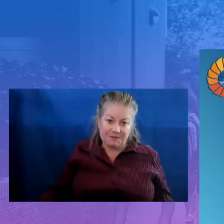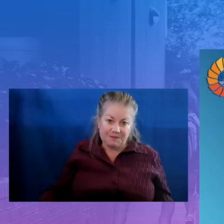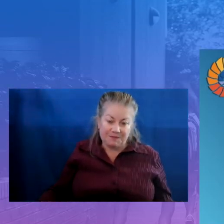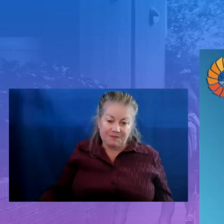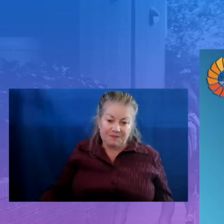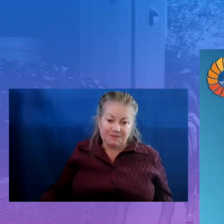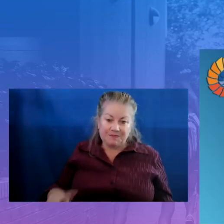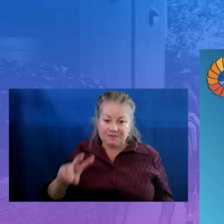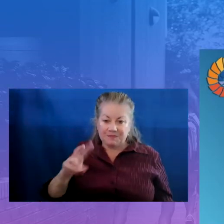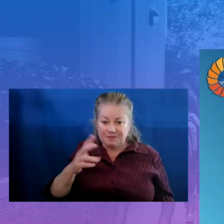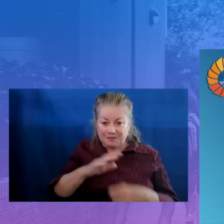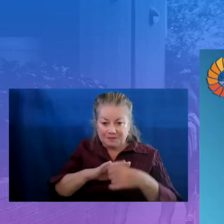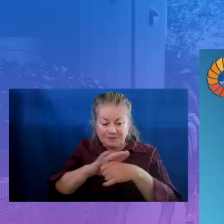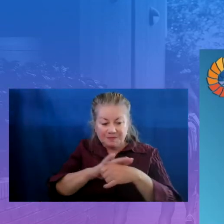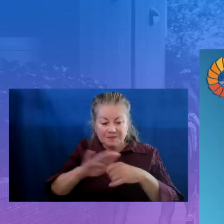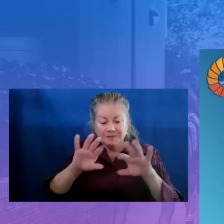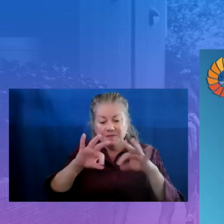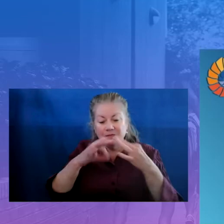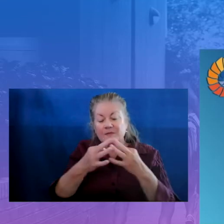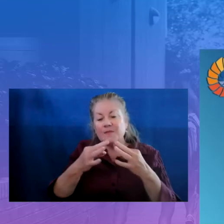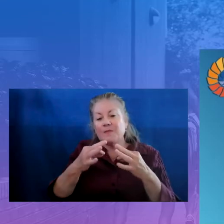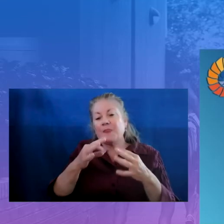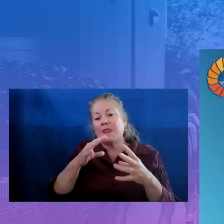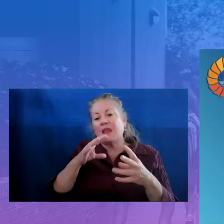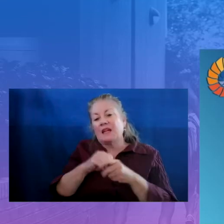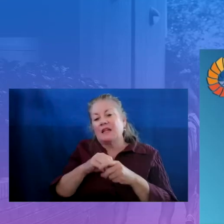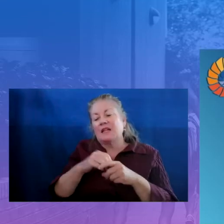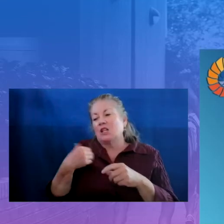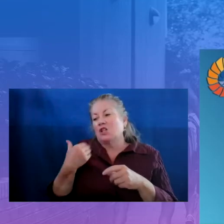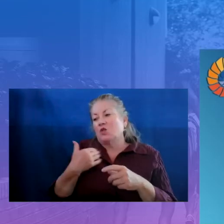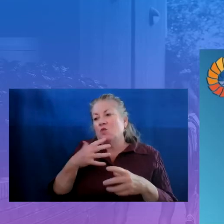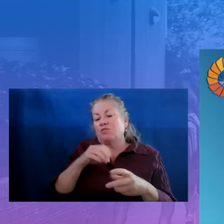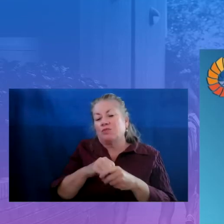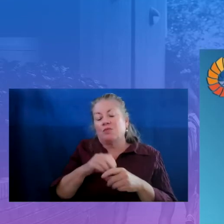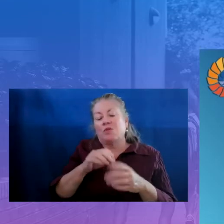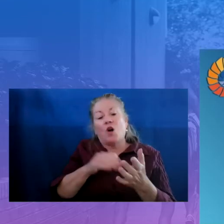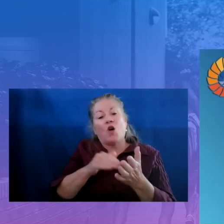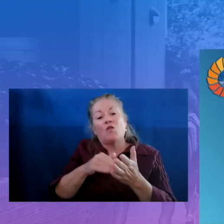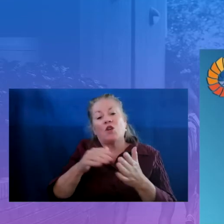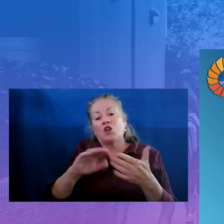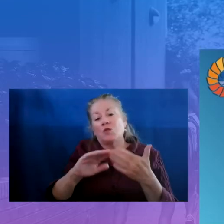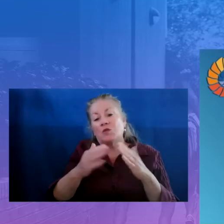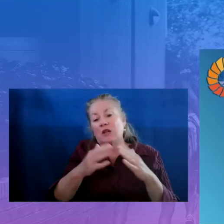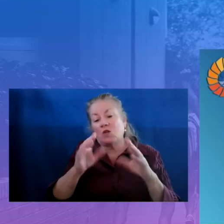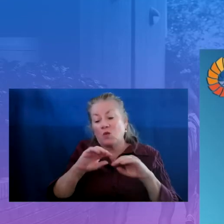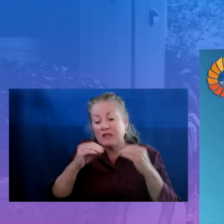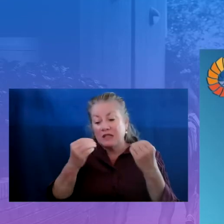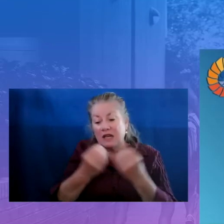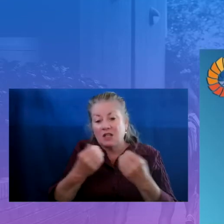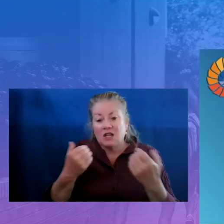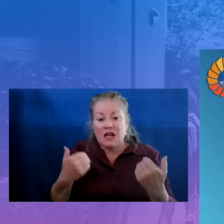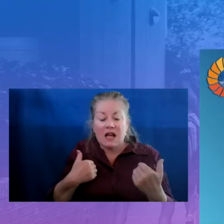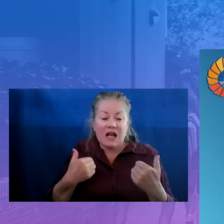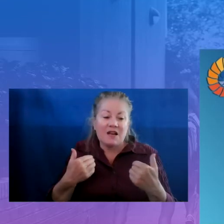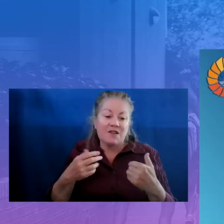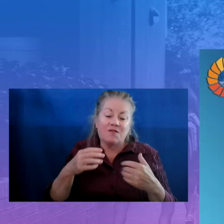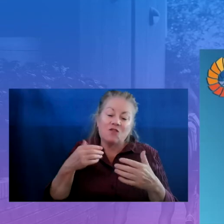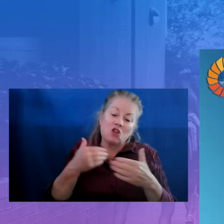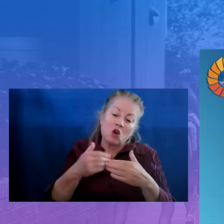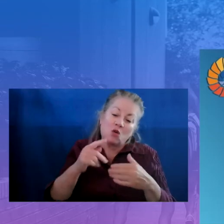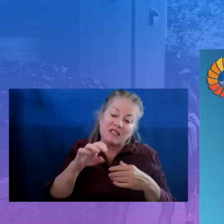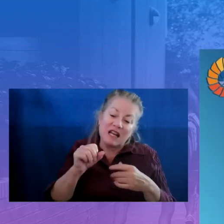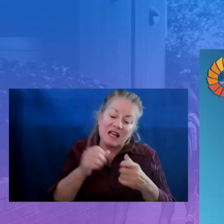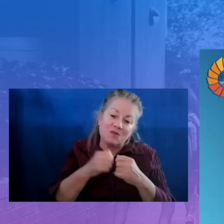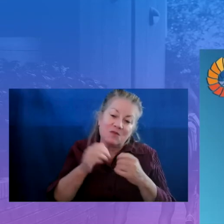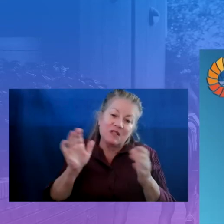engagement. Often our community organizations have close ties. They're working with smaller groups of families and